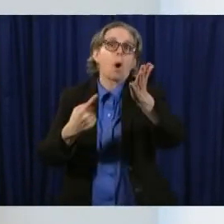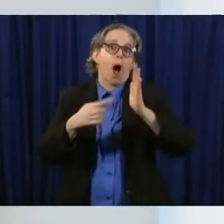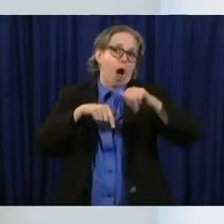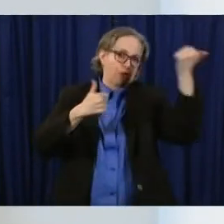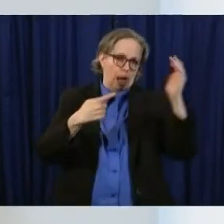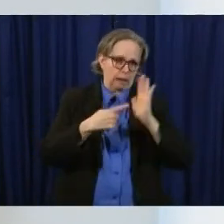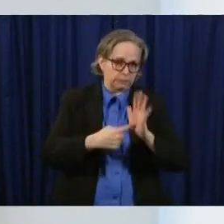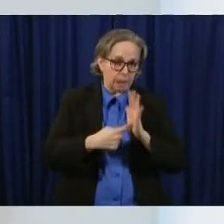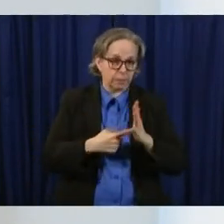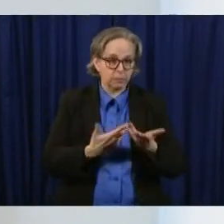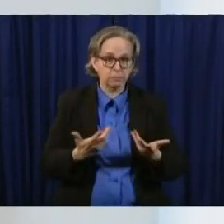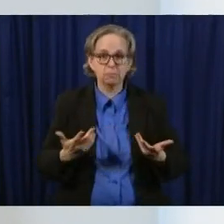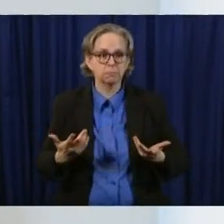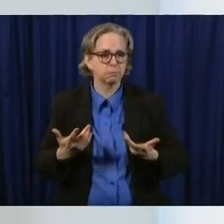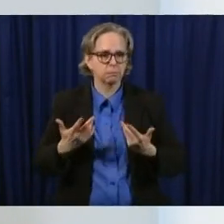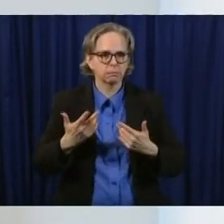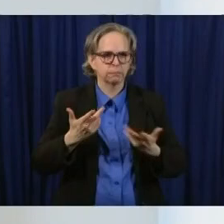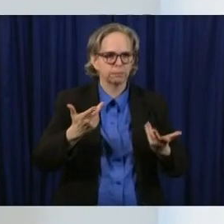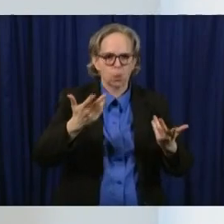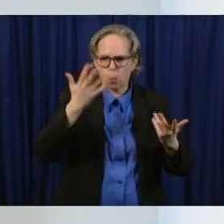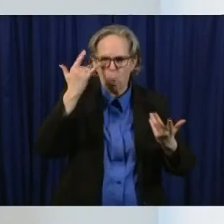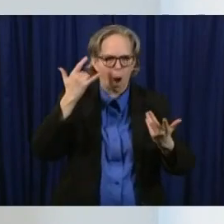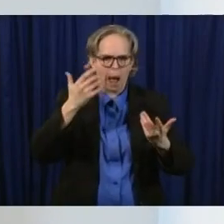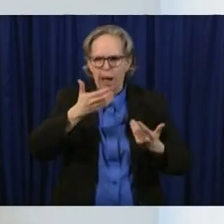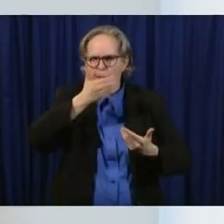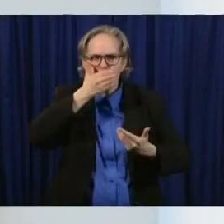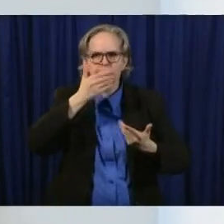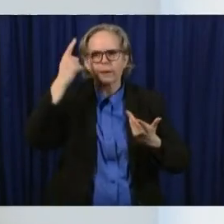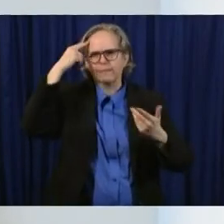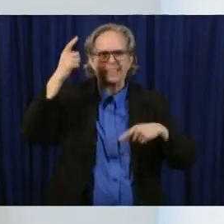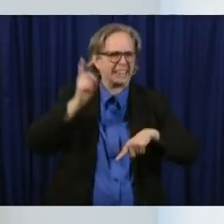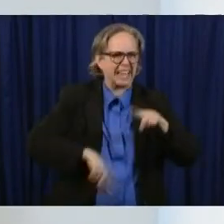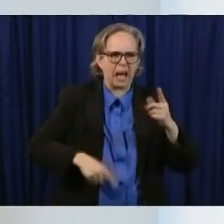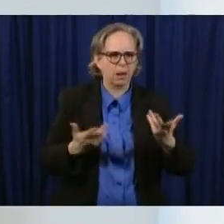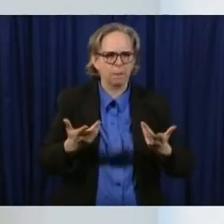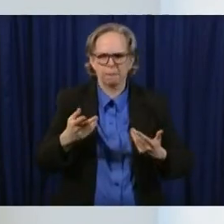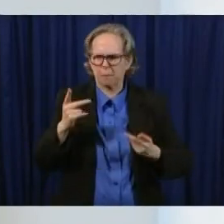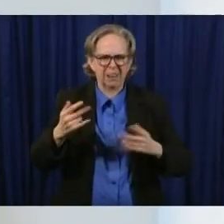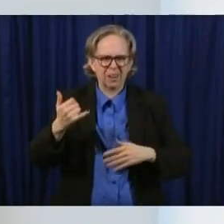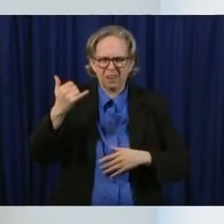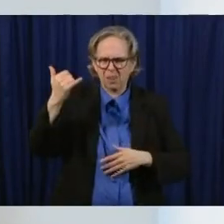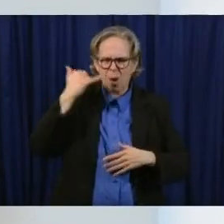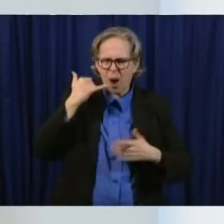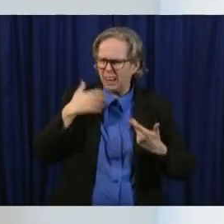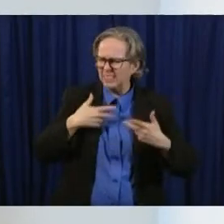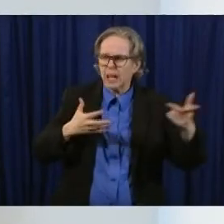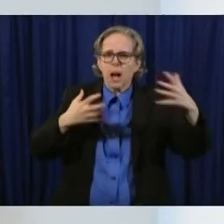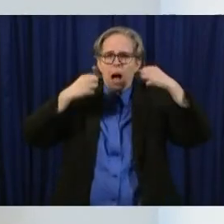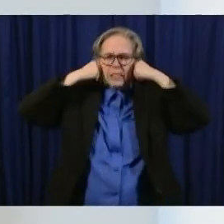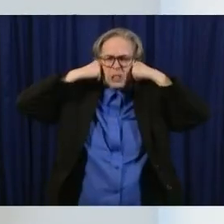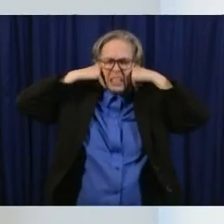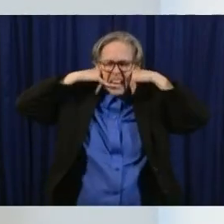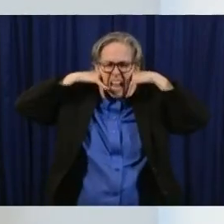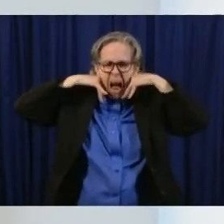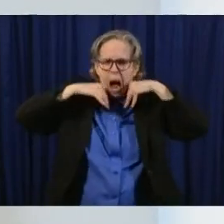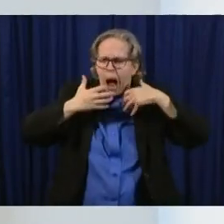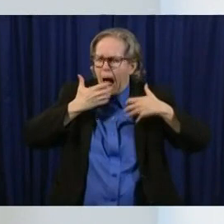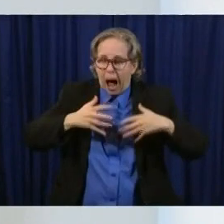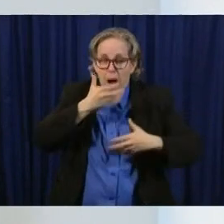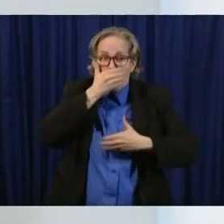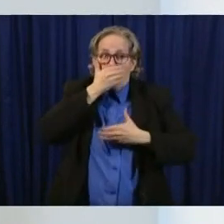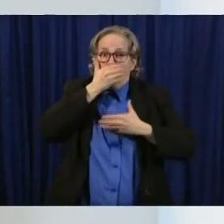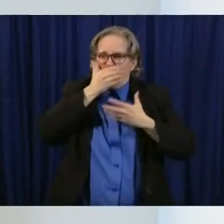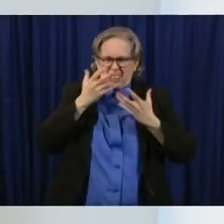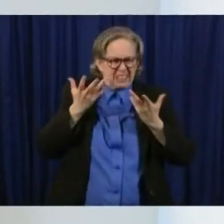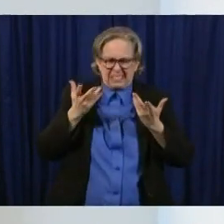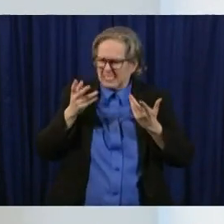we had people call in and say they work under extreme heat conditions that the cloth mask would be wet in you know two